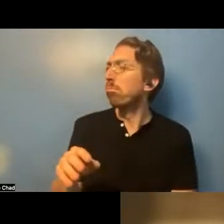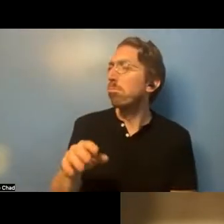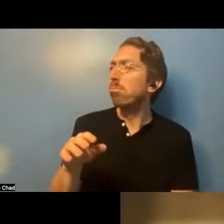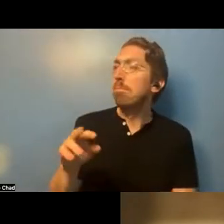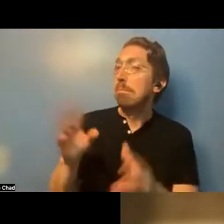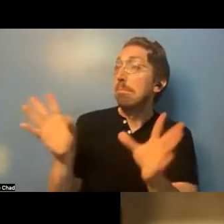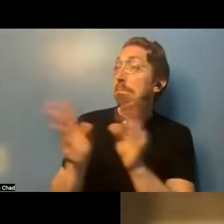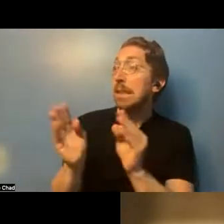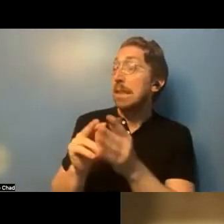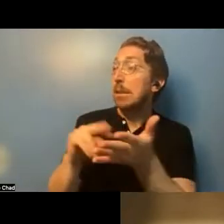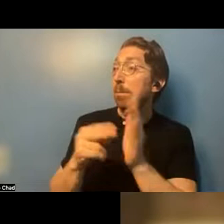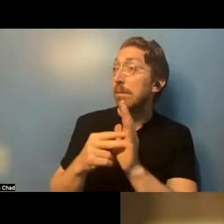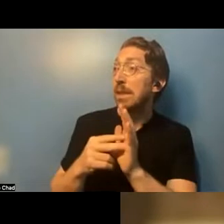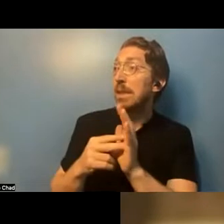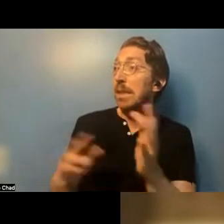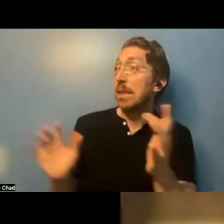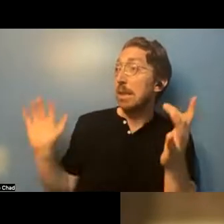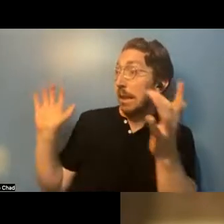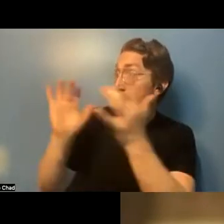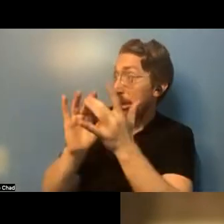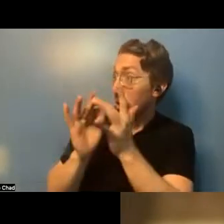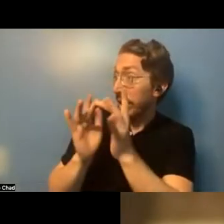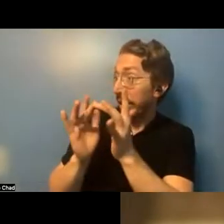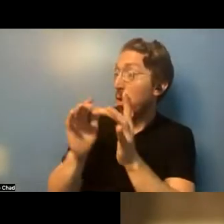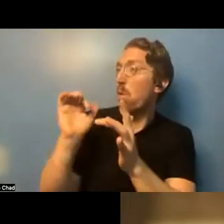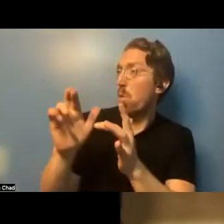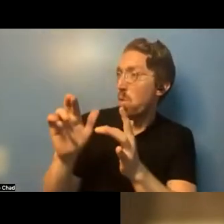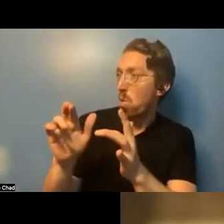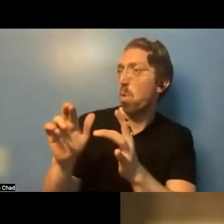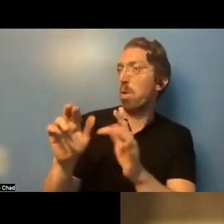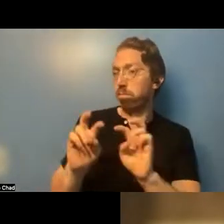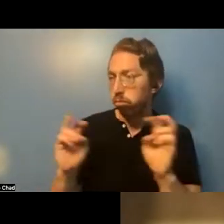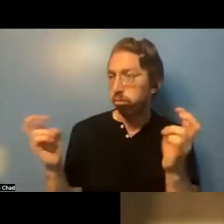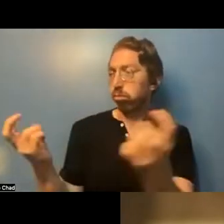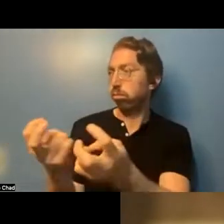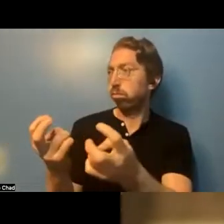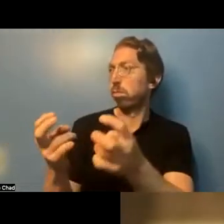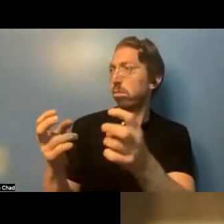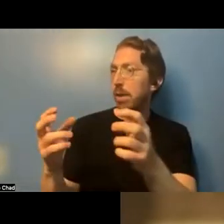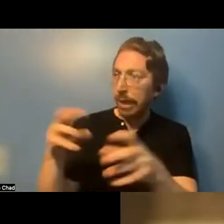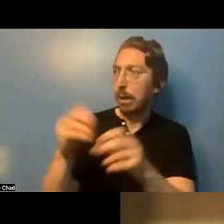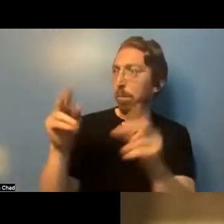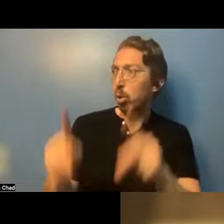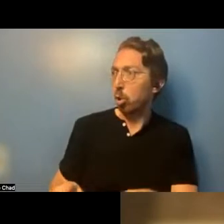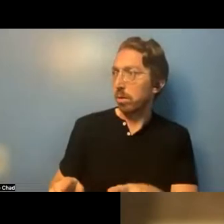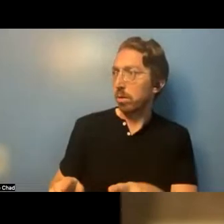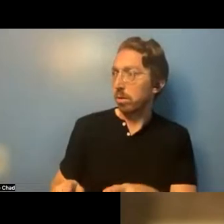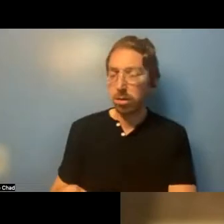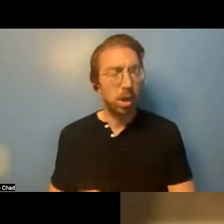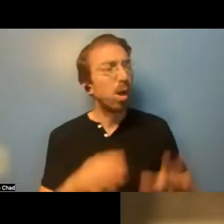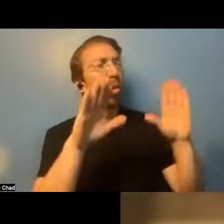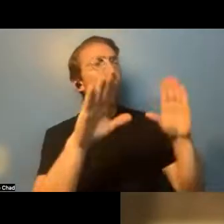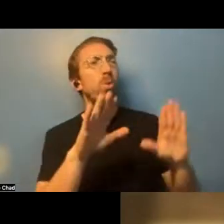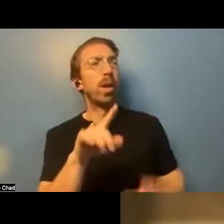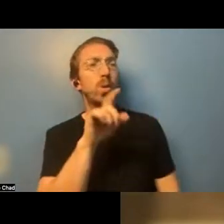Great question. Currently, they are all taking place by Zoom. You can log in through a